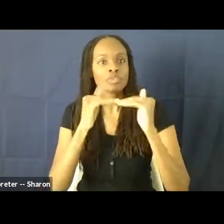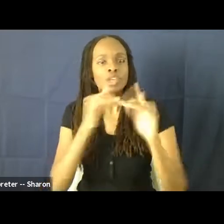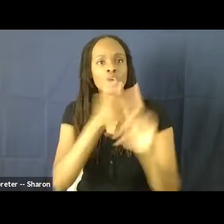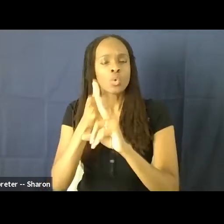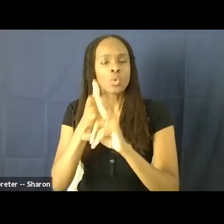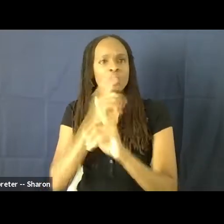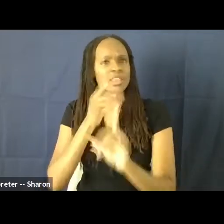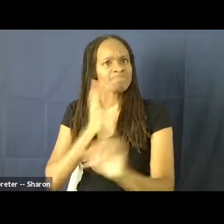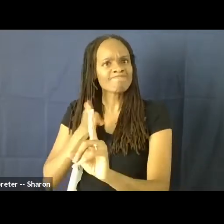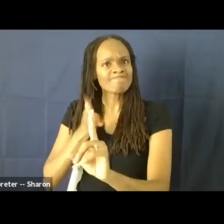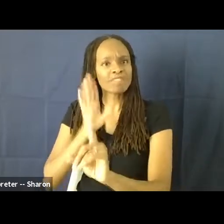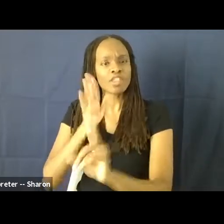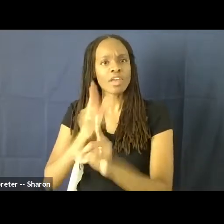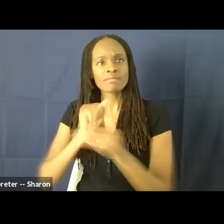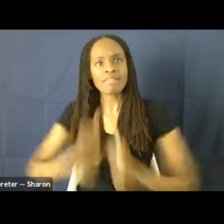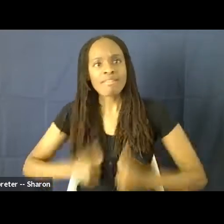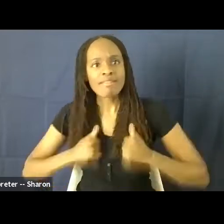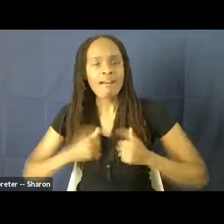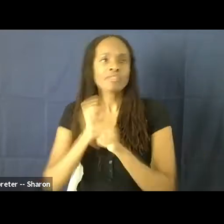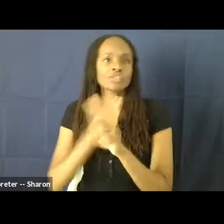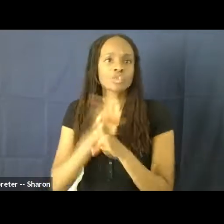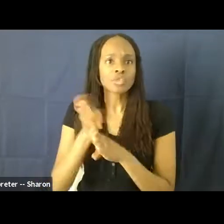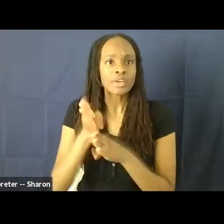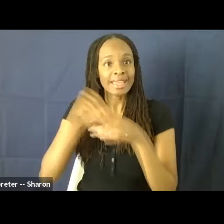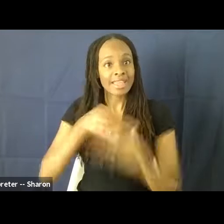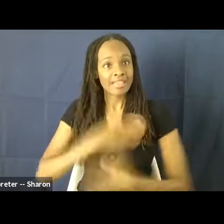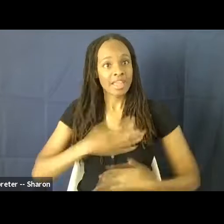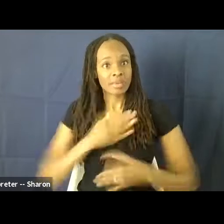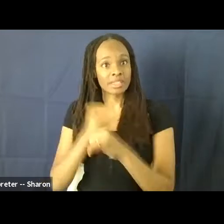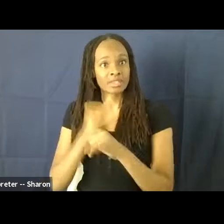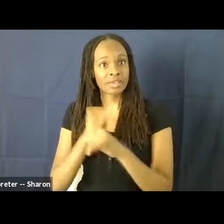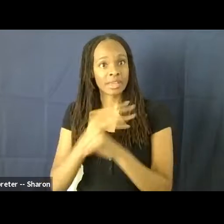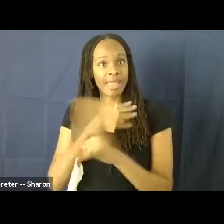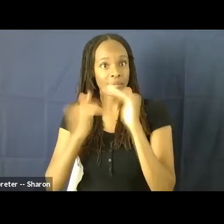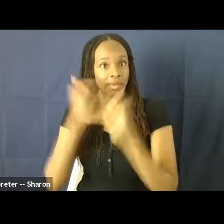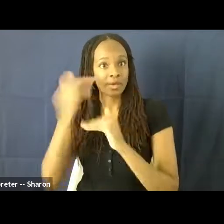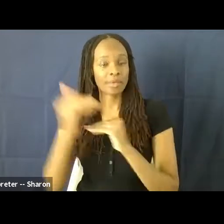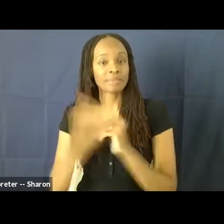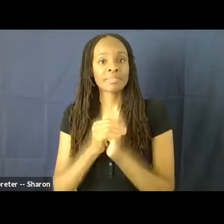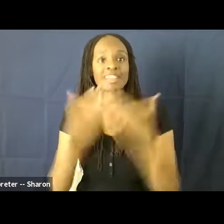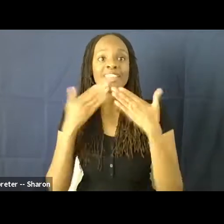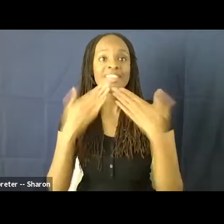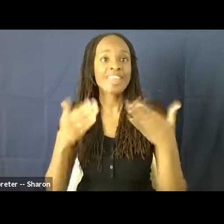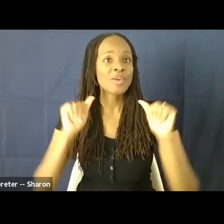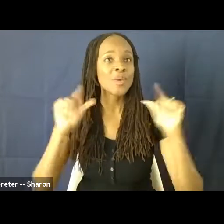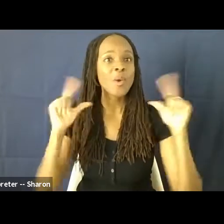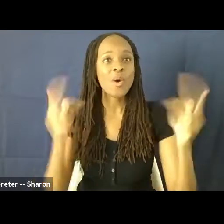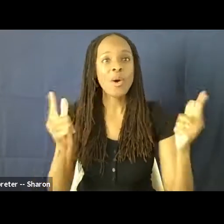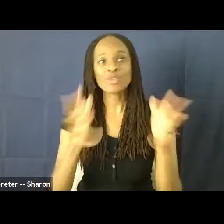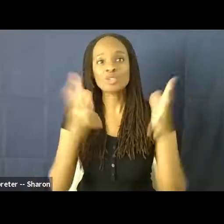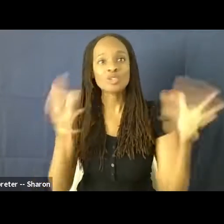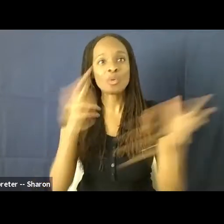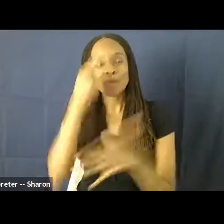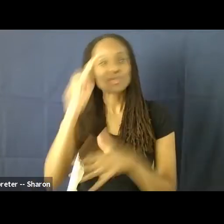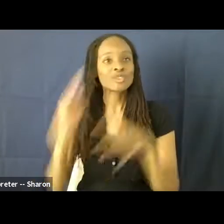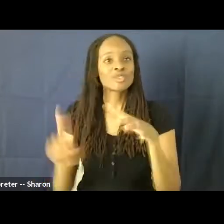advancing equality and diversity, both within the entertainment industry and beyond. Again, thank you all so much for being with us